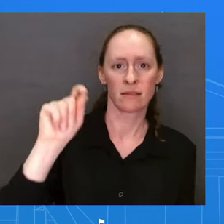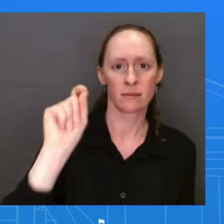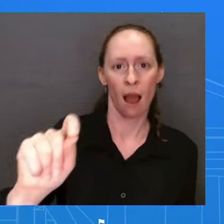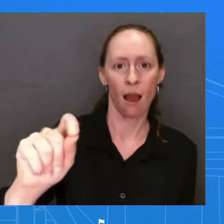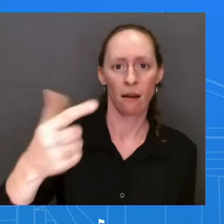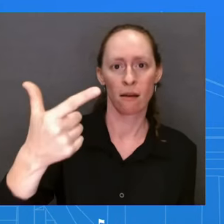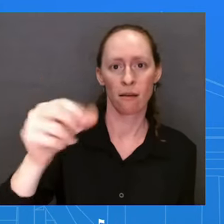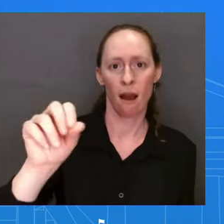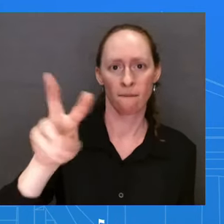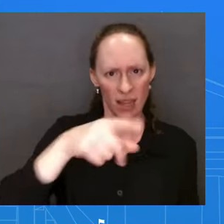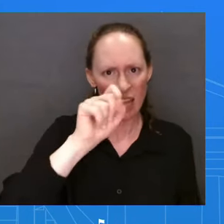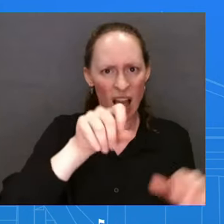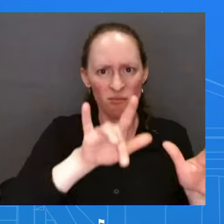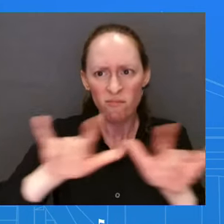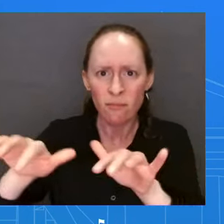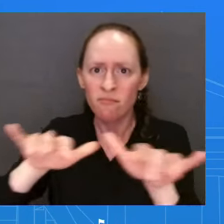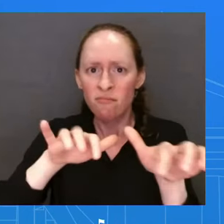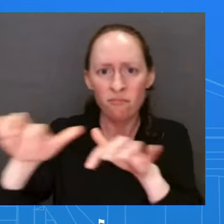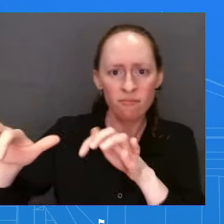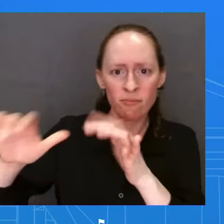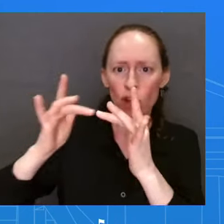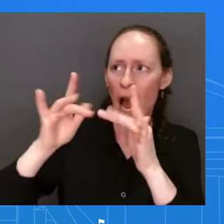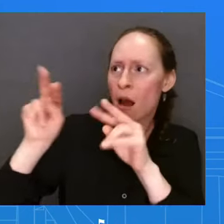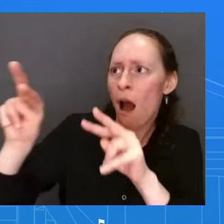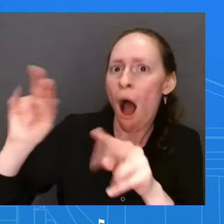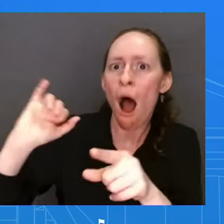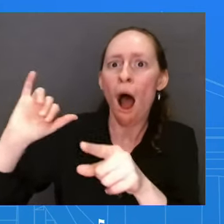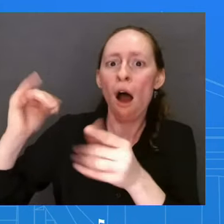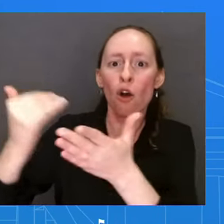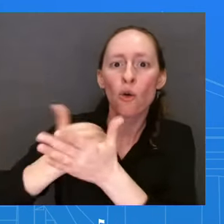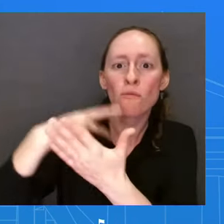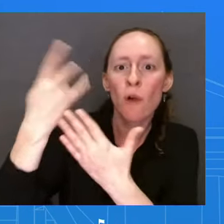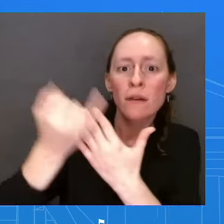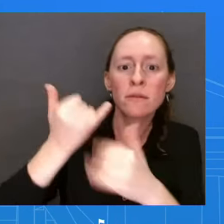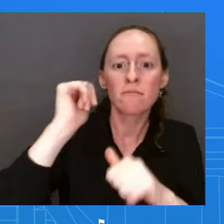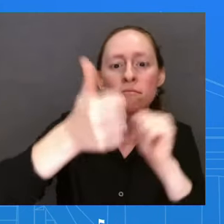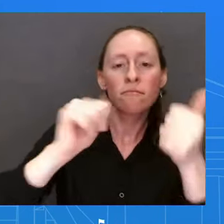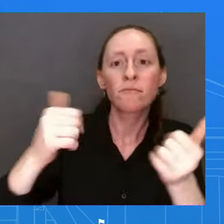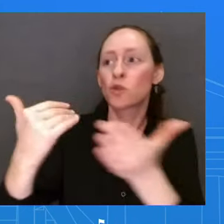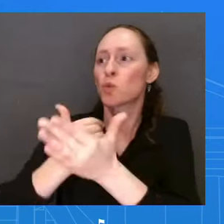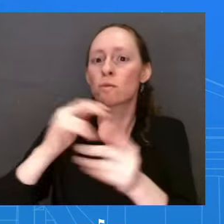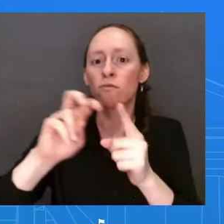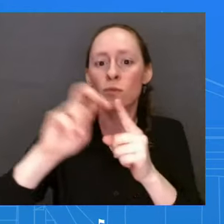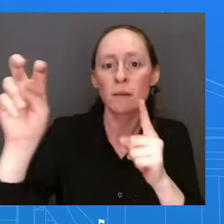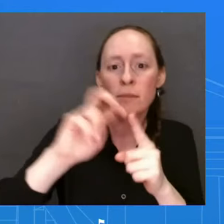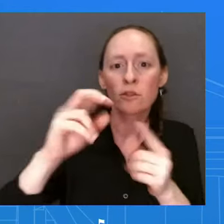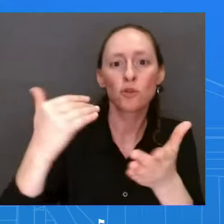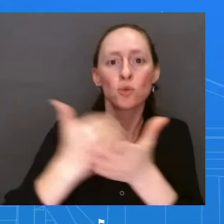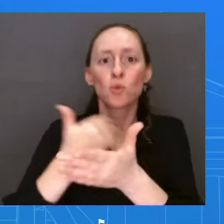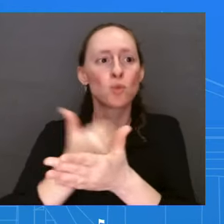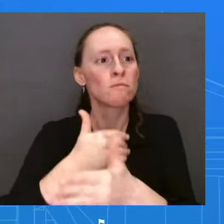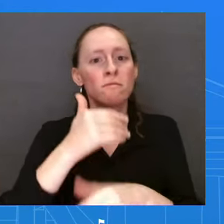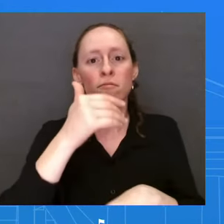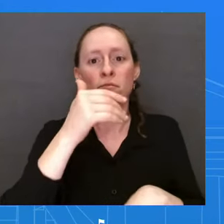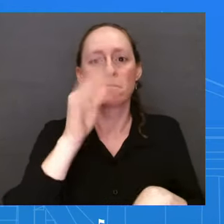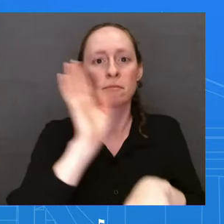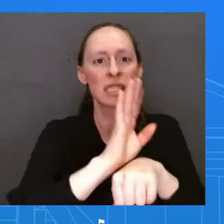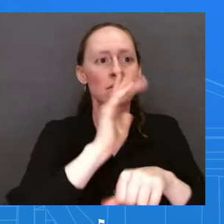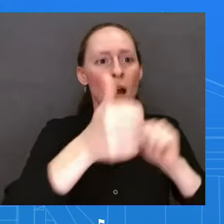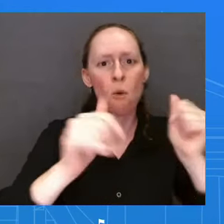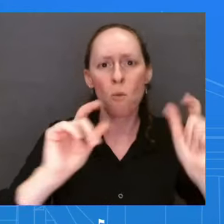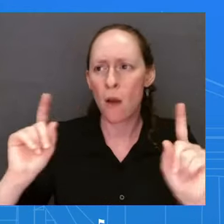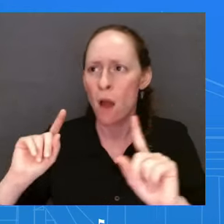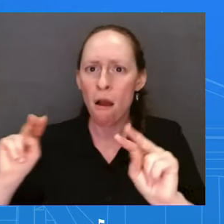projects are springing up across the country, that is now underway. And we're focused on implementing